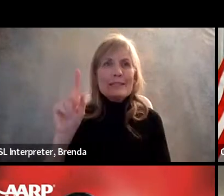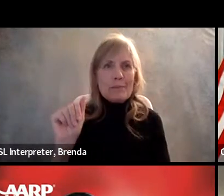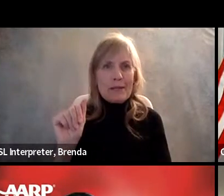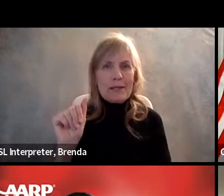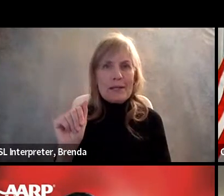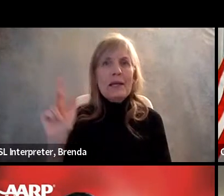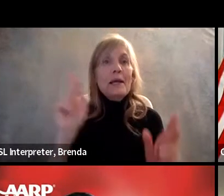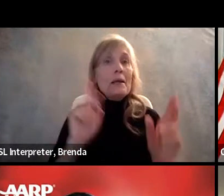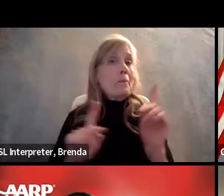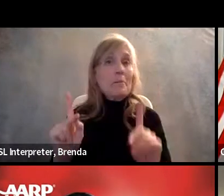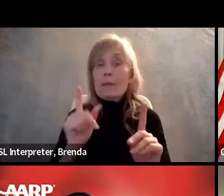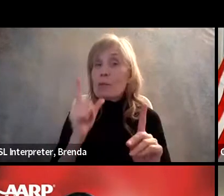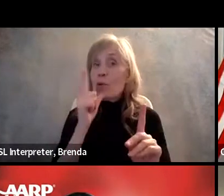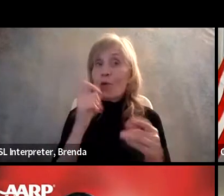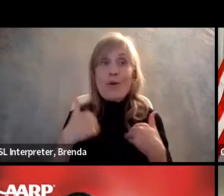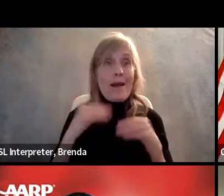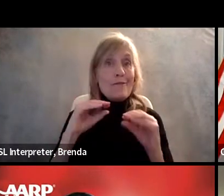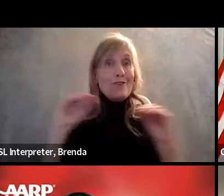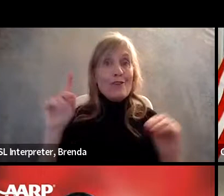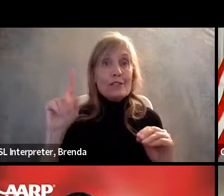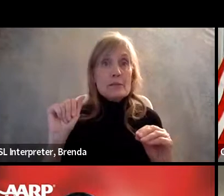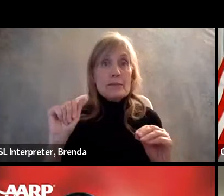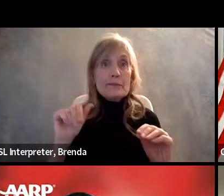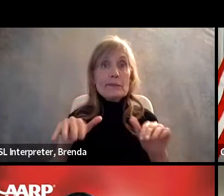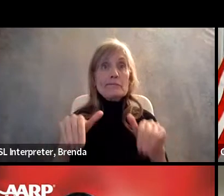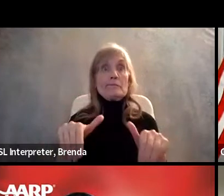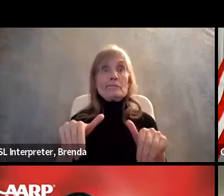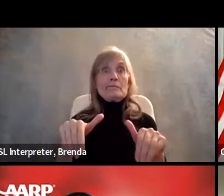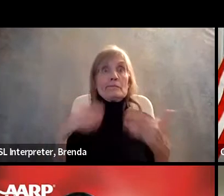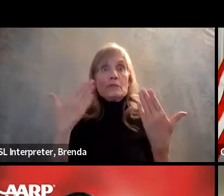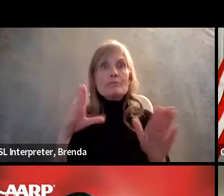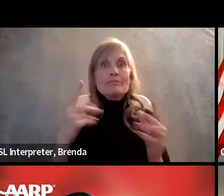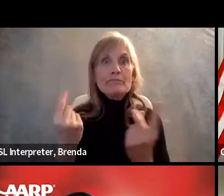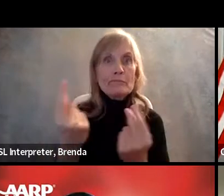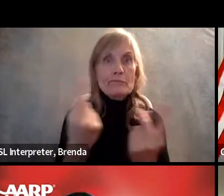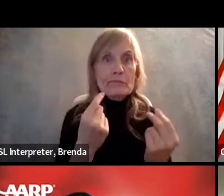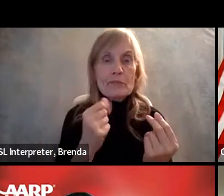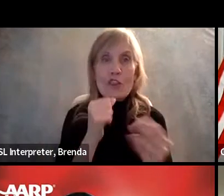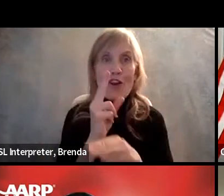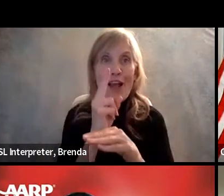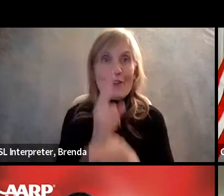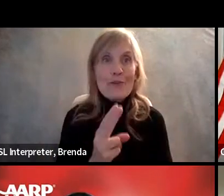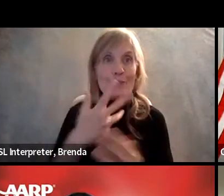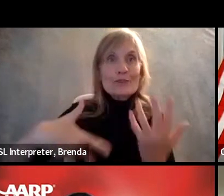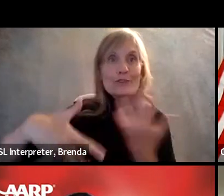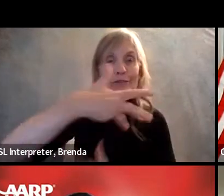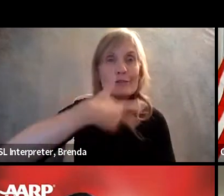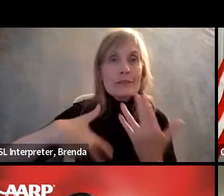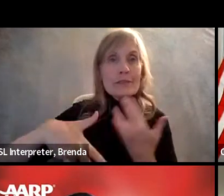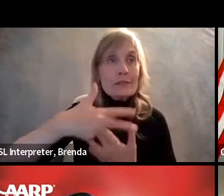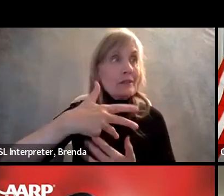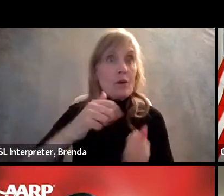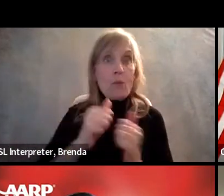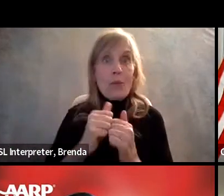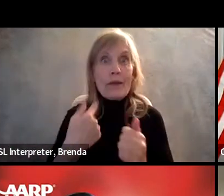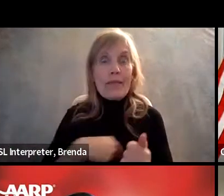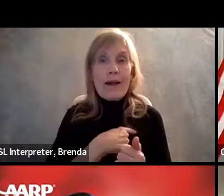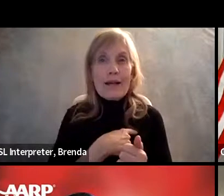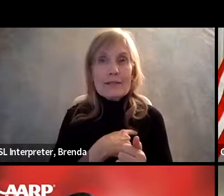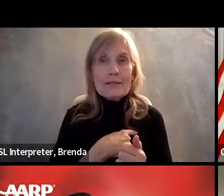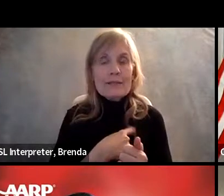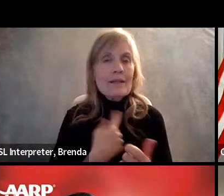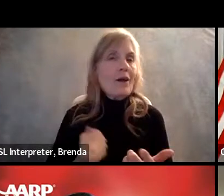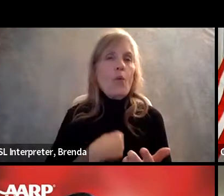people without disabilities are not used to being around us. So it, we don't just fall into conversation and that kind of relationship.